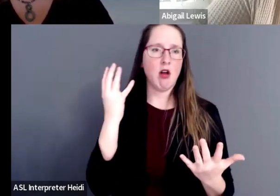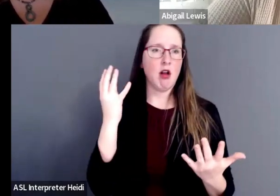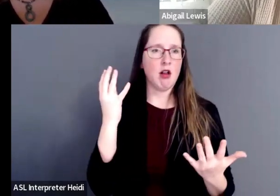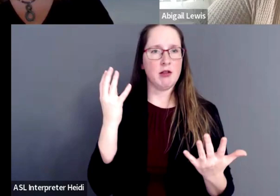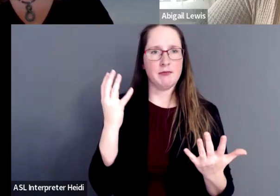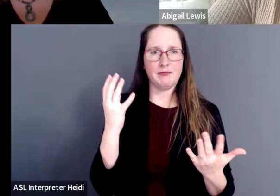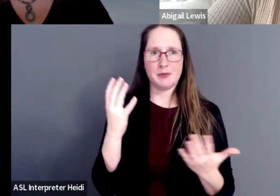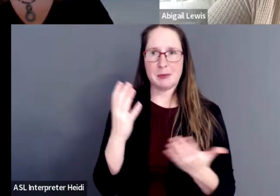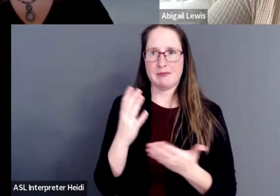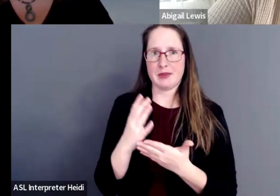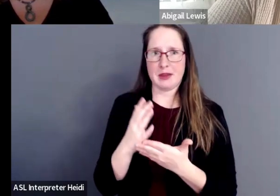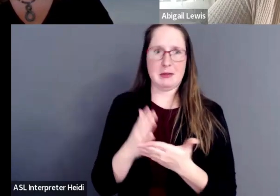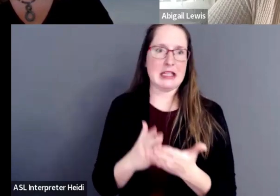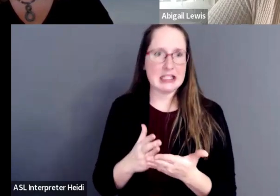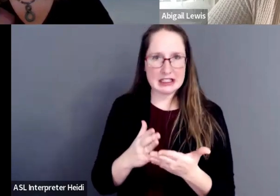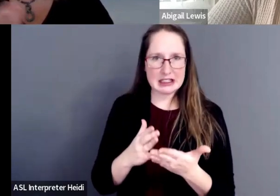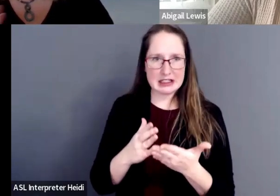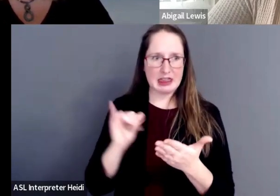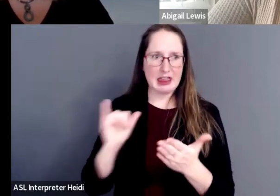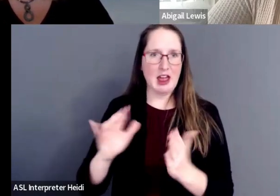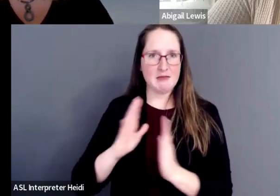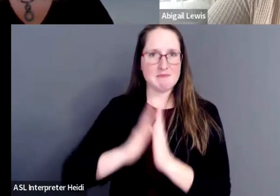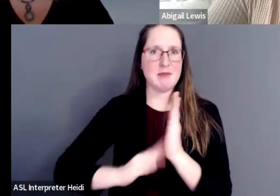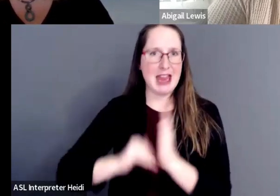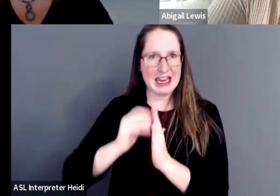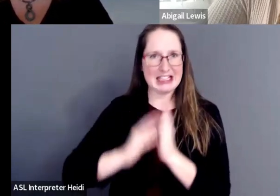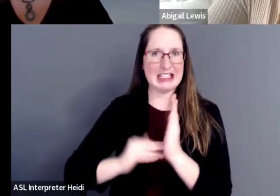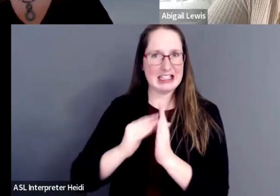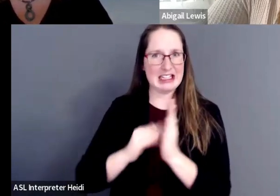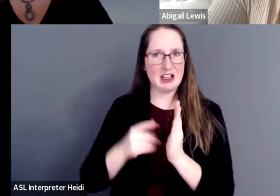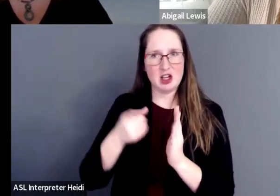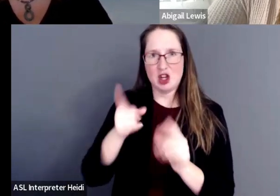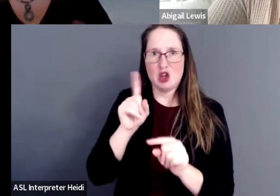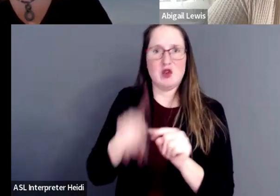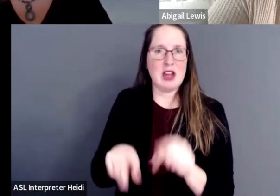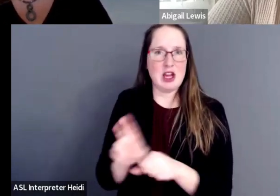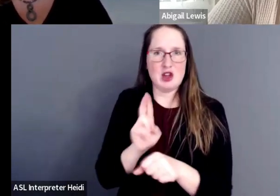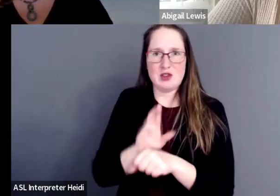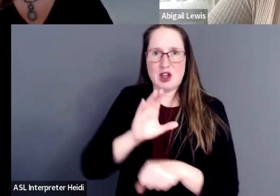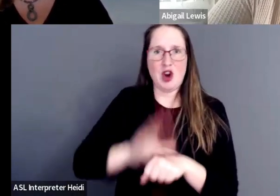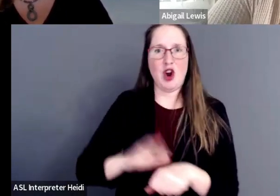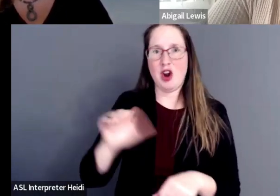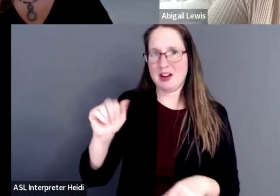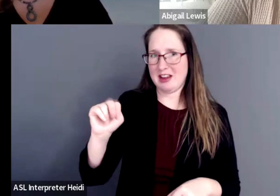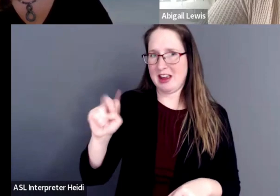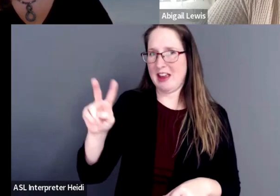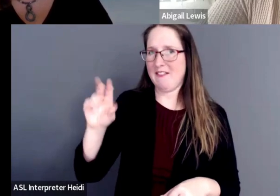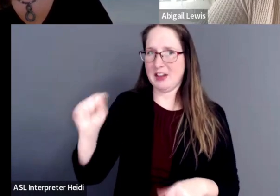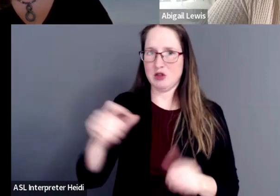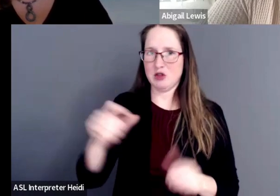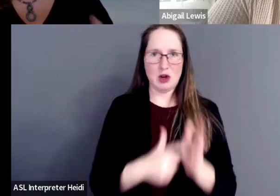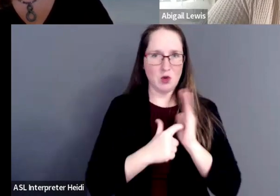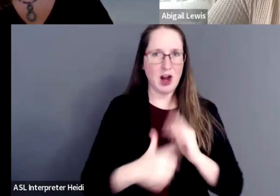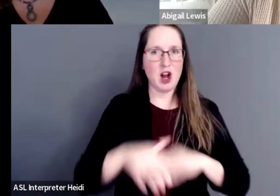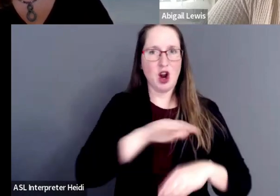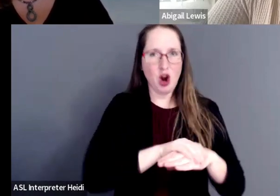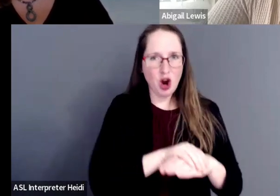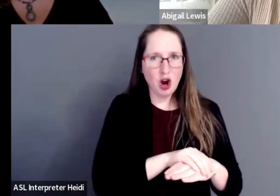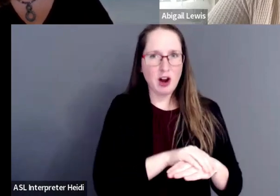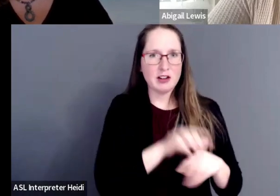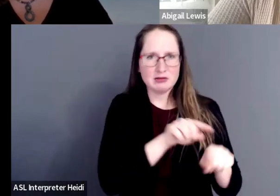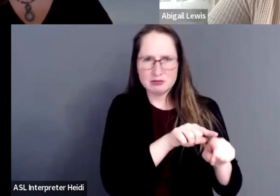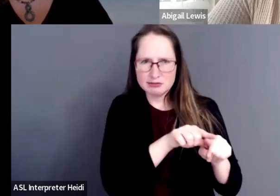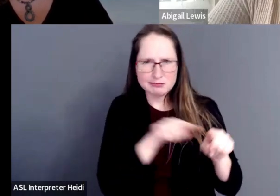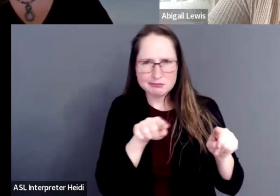piece, the paint, but you can't use it on canvas. It has to be on block because it'll bulge